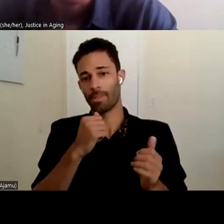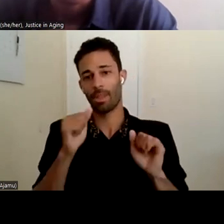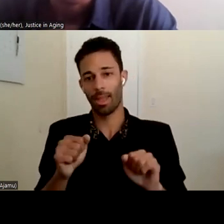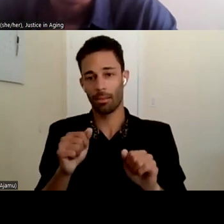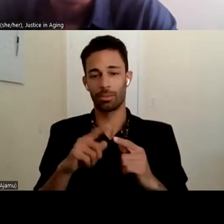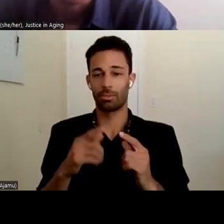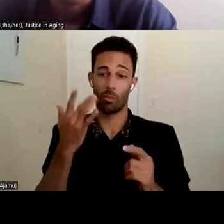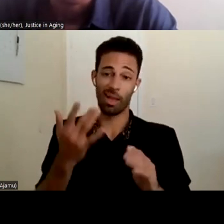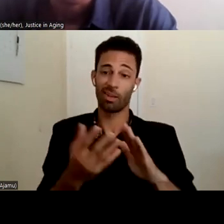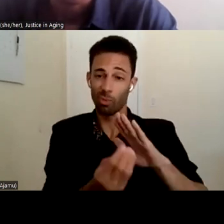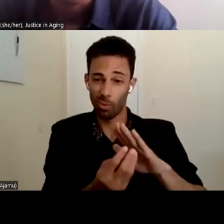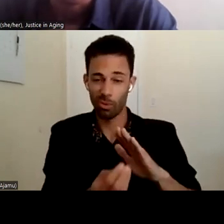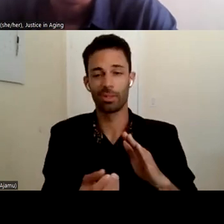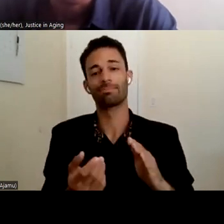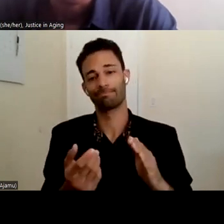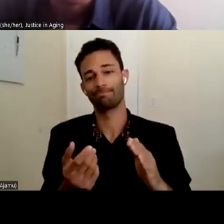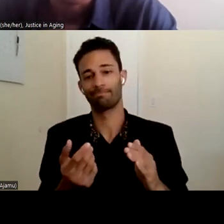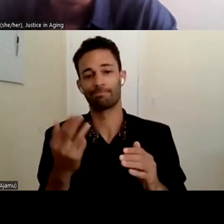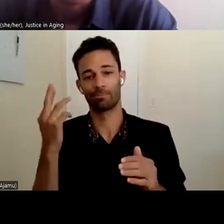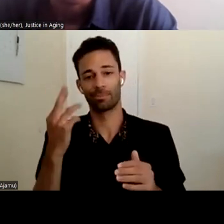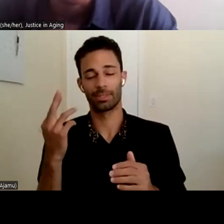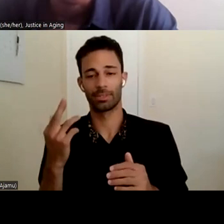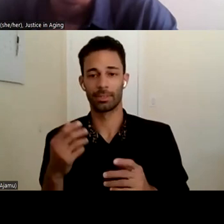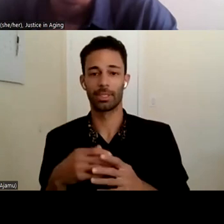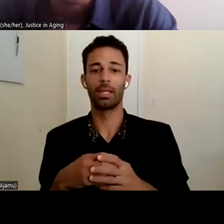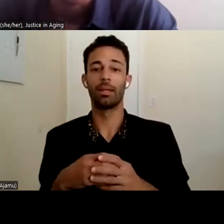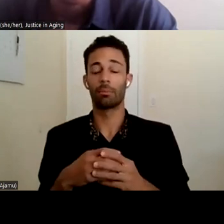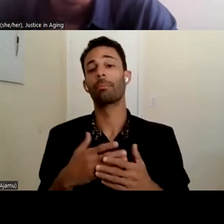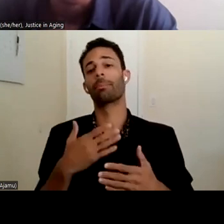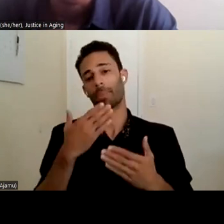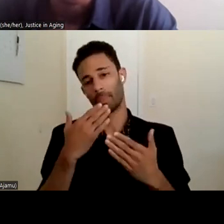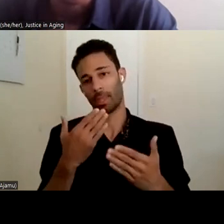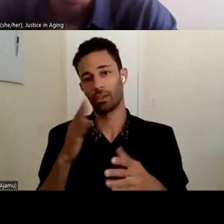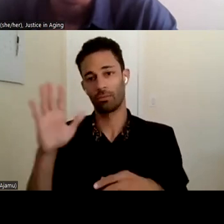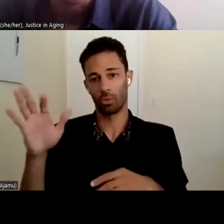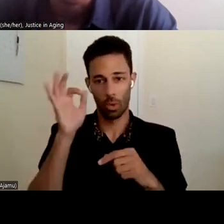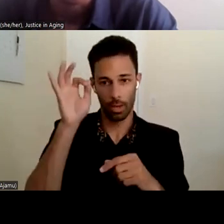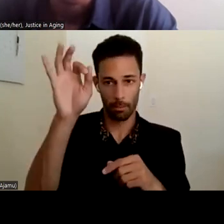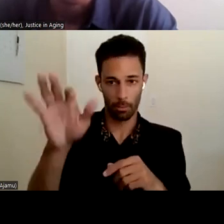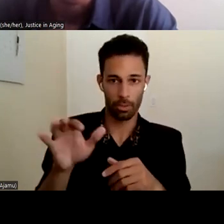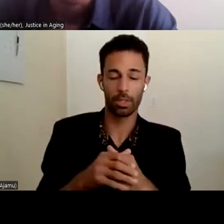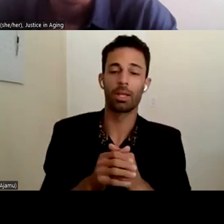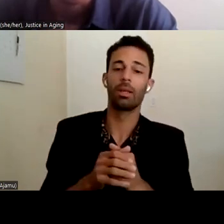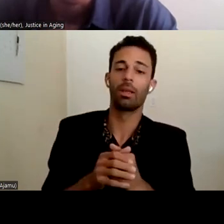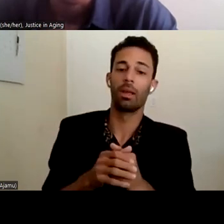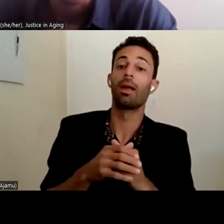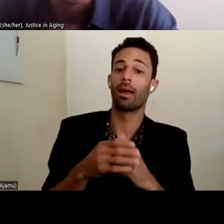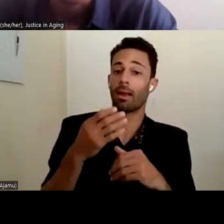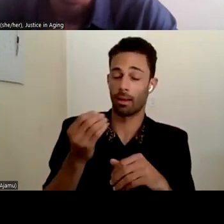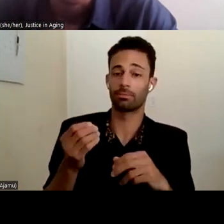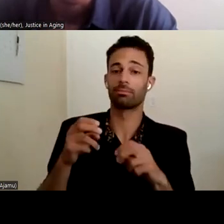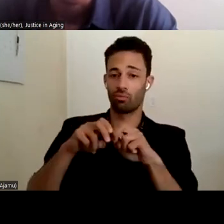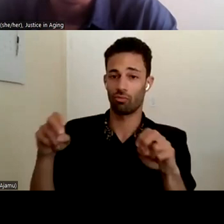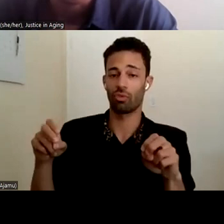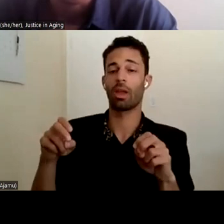recorded, you know, meetings, but we appreciate your input. And we also appreciate that the, the reactor panel has highlighted that,